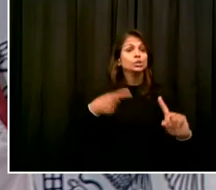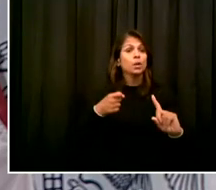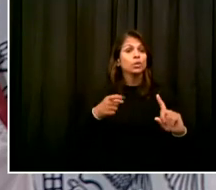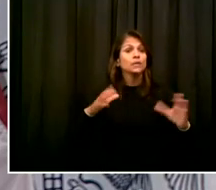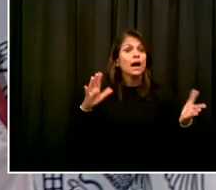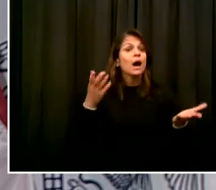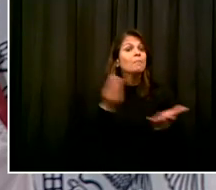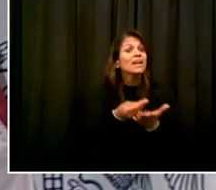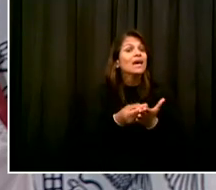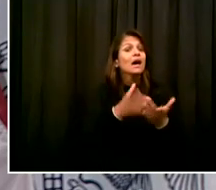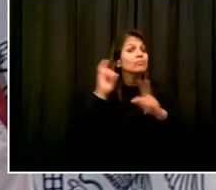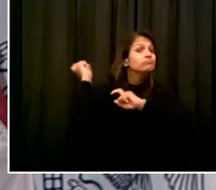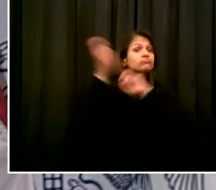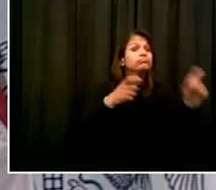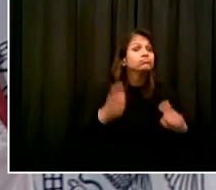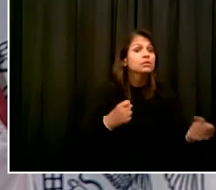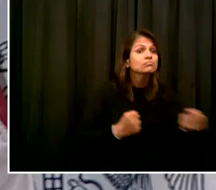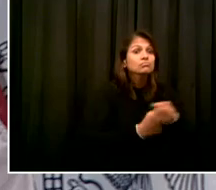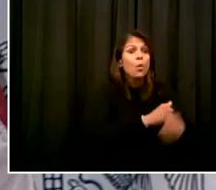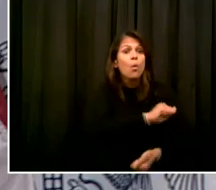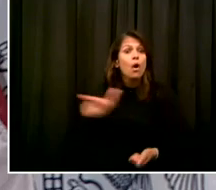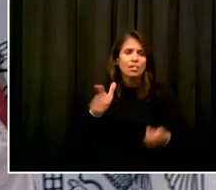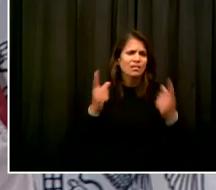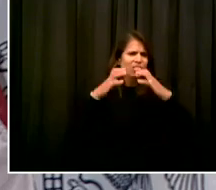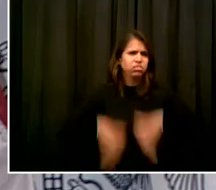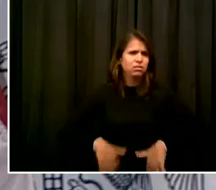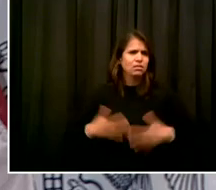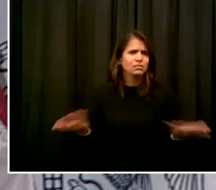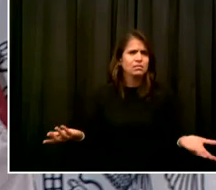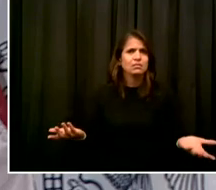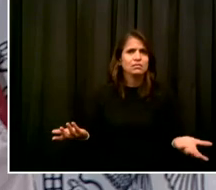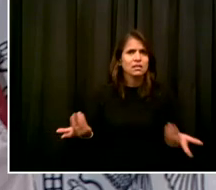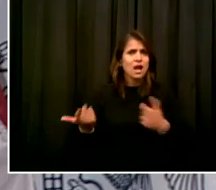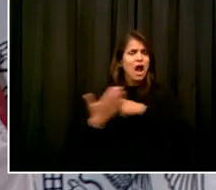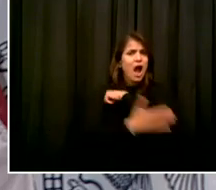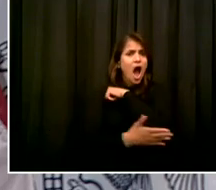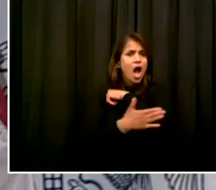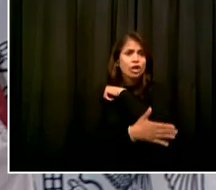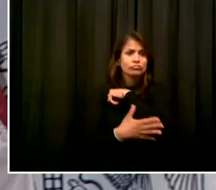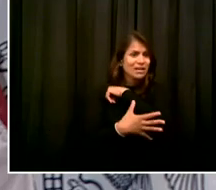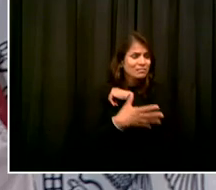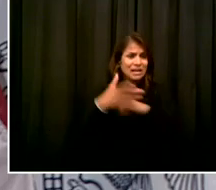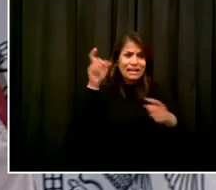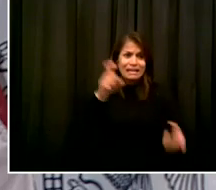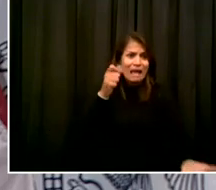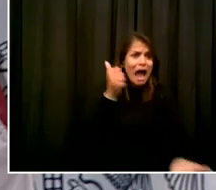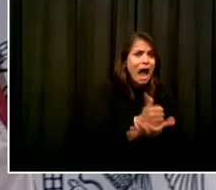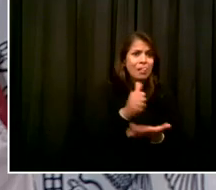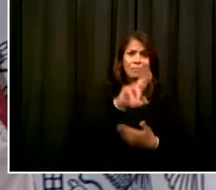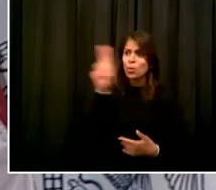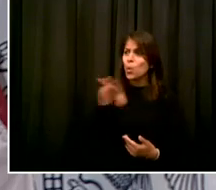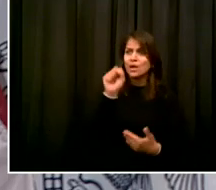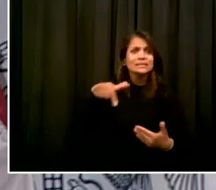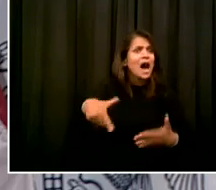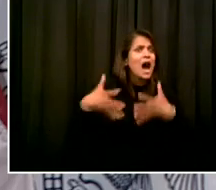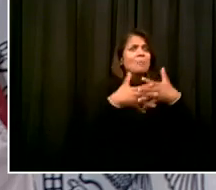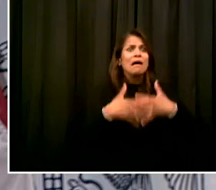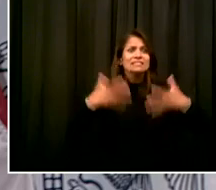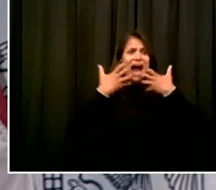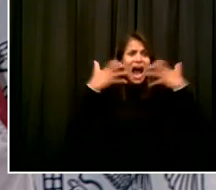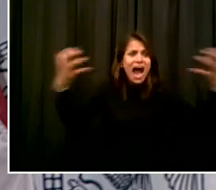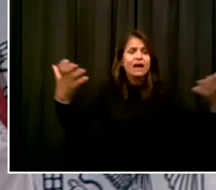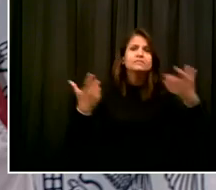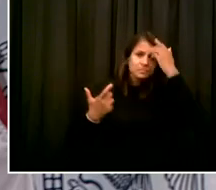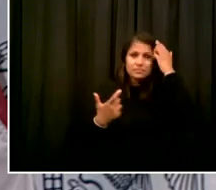and the president never used his power to move a stimulus, nor did, of course, Mitch McConnell. They chose not